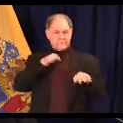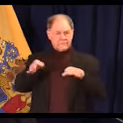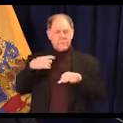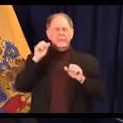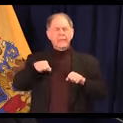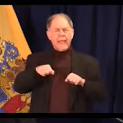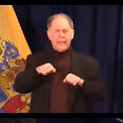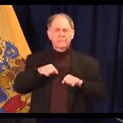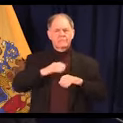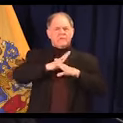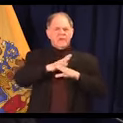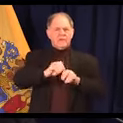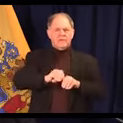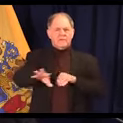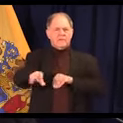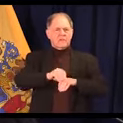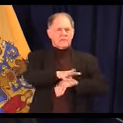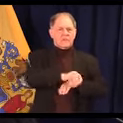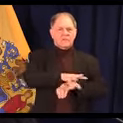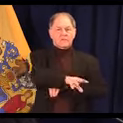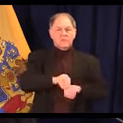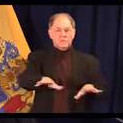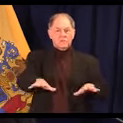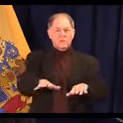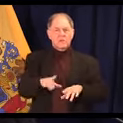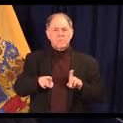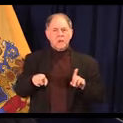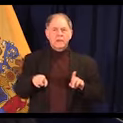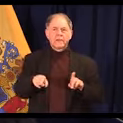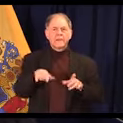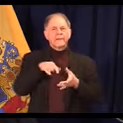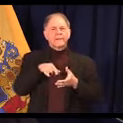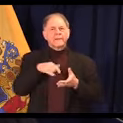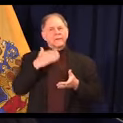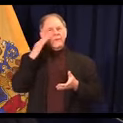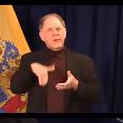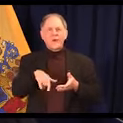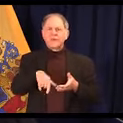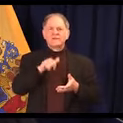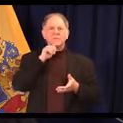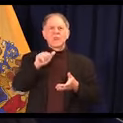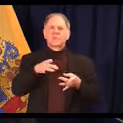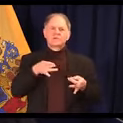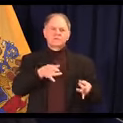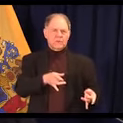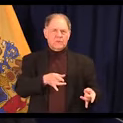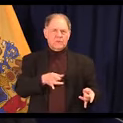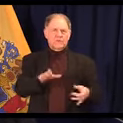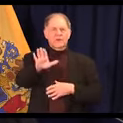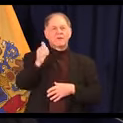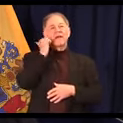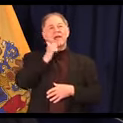can prevent the spread. We do know that this will cause significant disruption in your daily